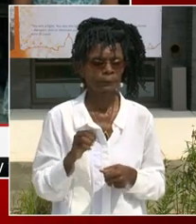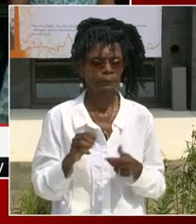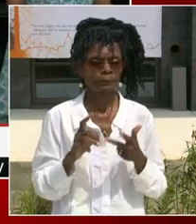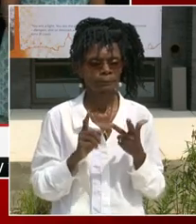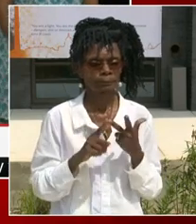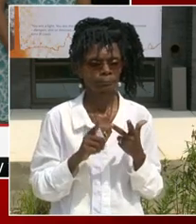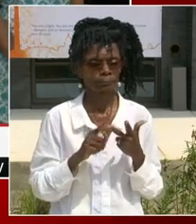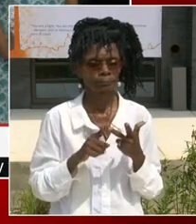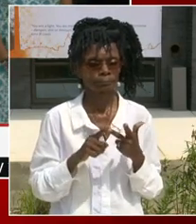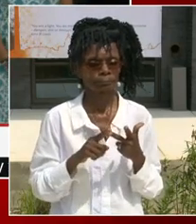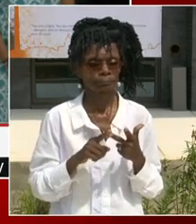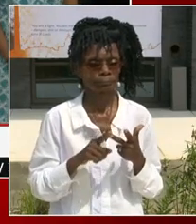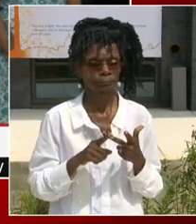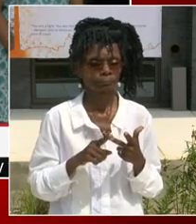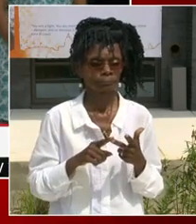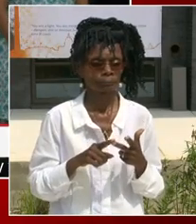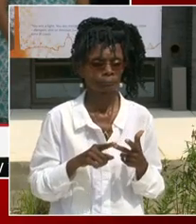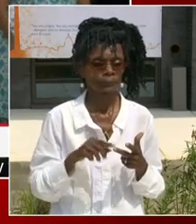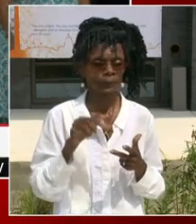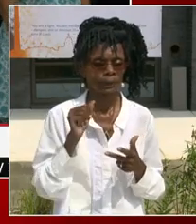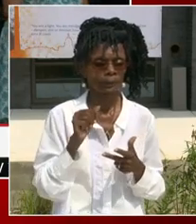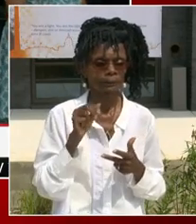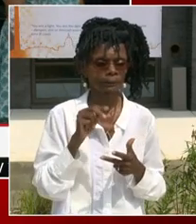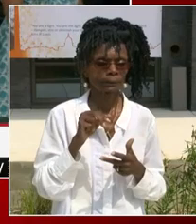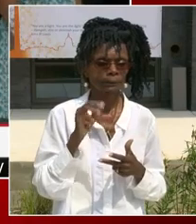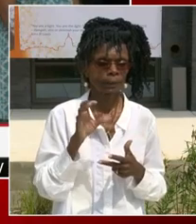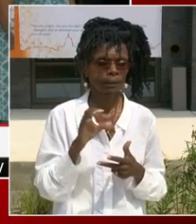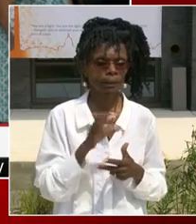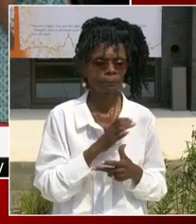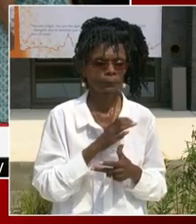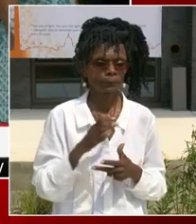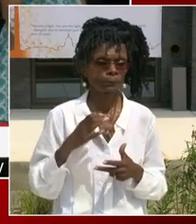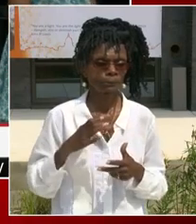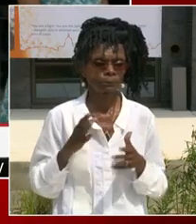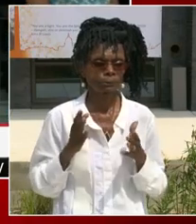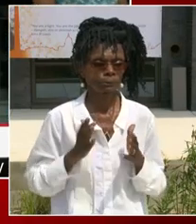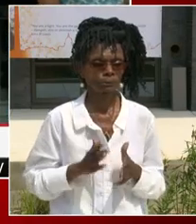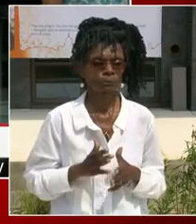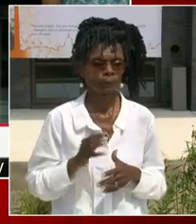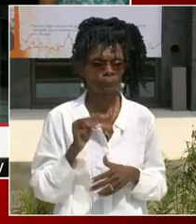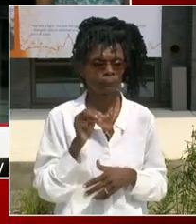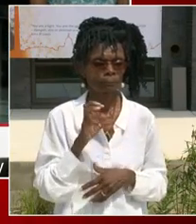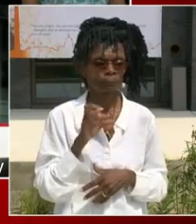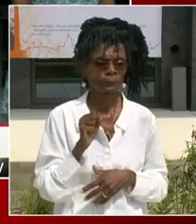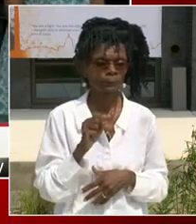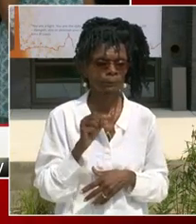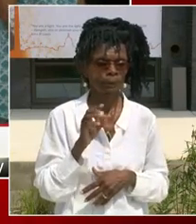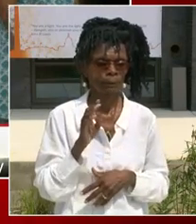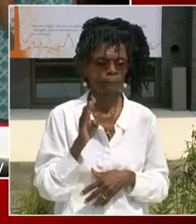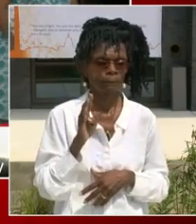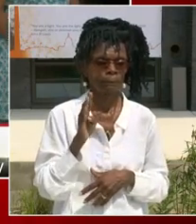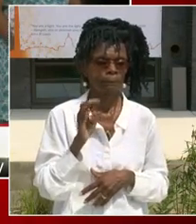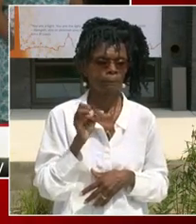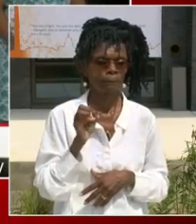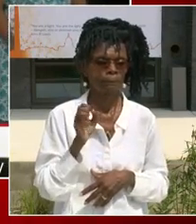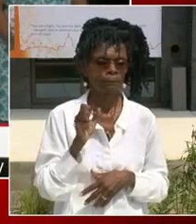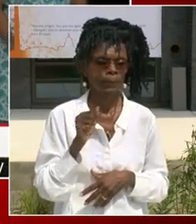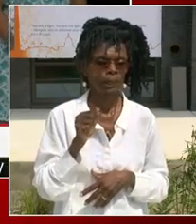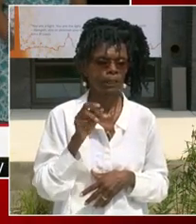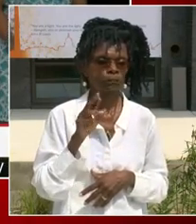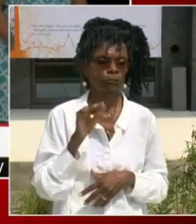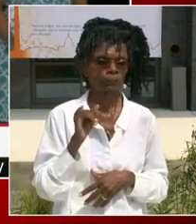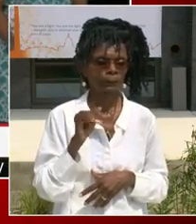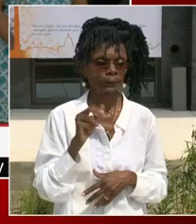Maria Berry, and cut the ribbon and get to the tour. So I'm going to ask everybody to come up now. Chancellor Farabee,